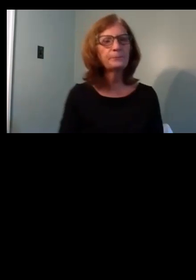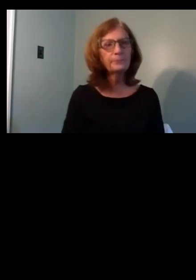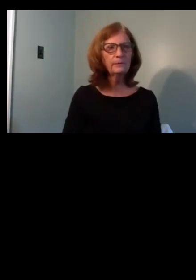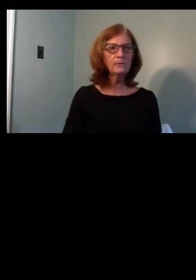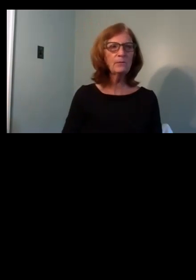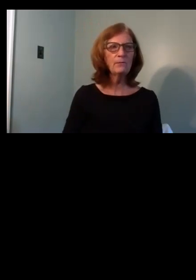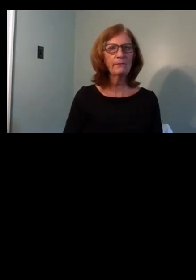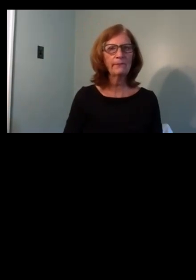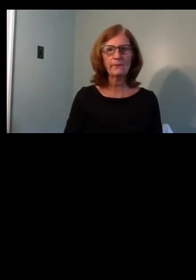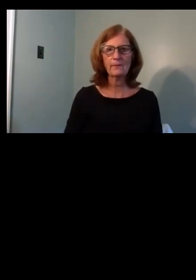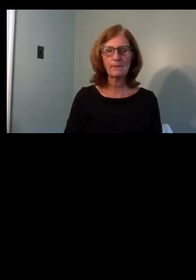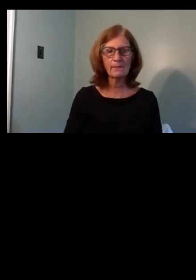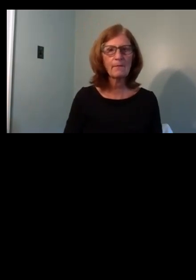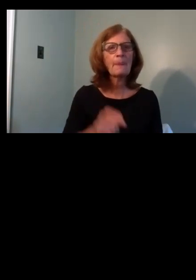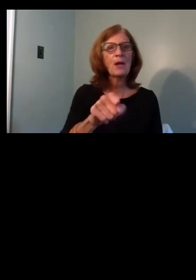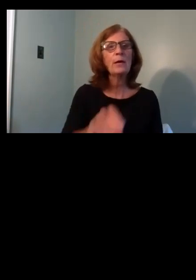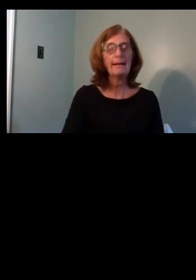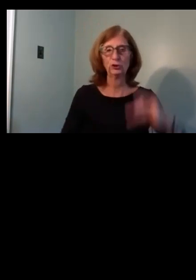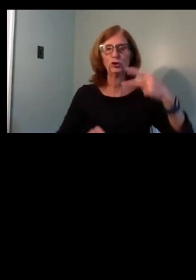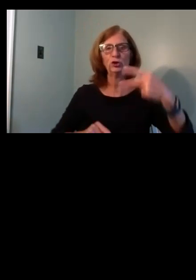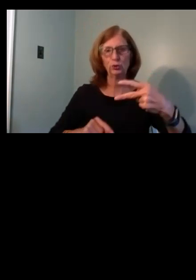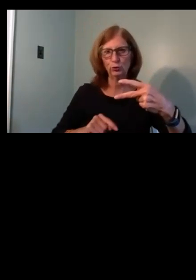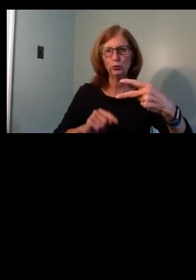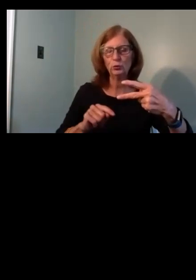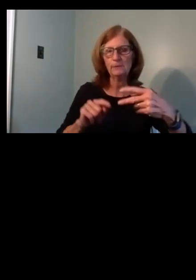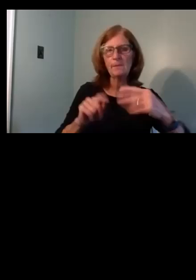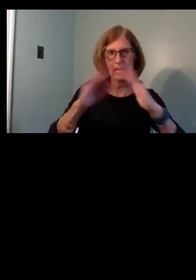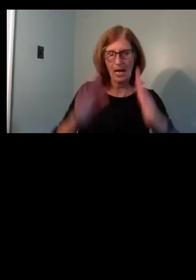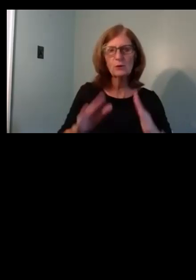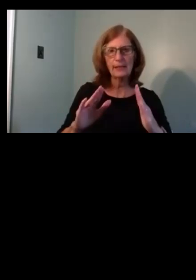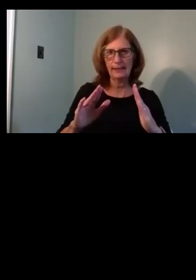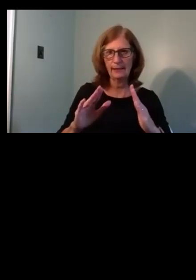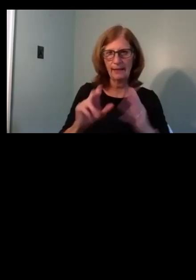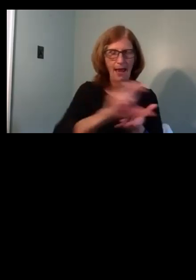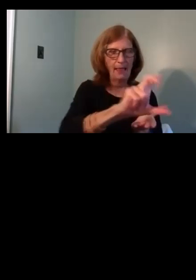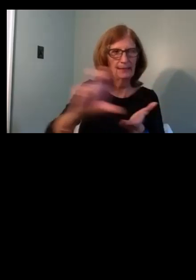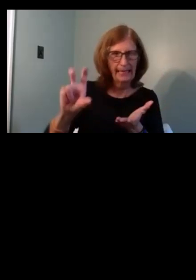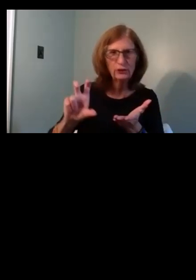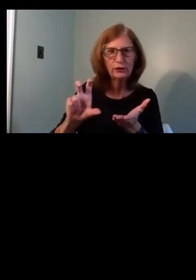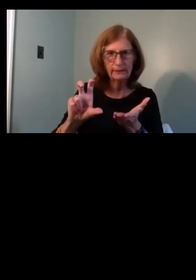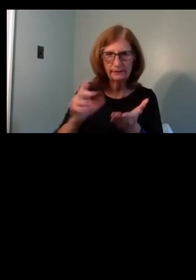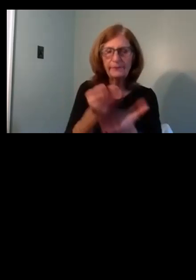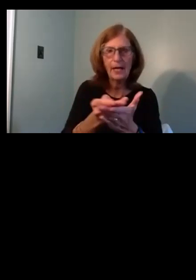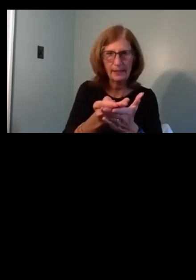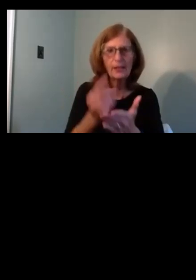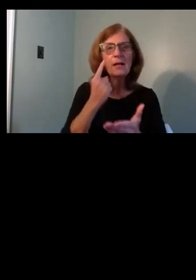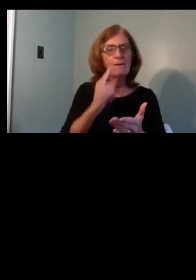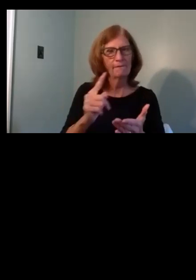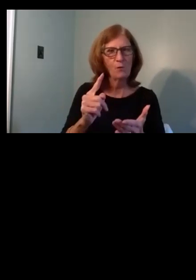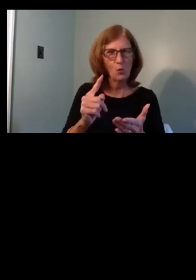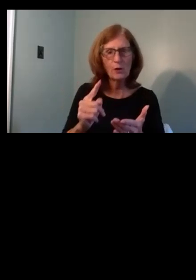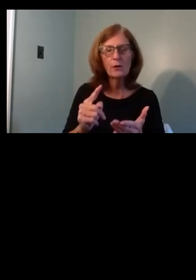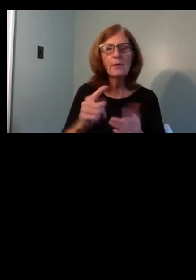I need to Housing Opportunity Fund allocate plan for the following amounts. For the Rental Gap